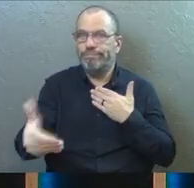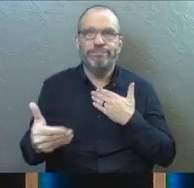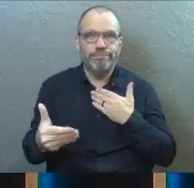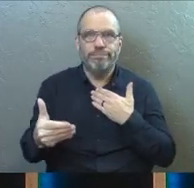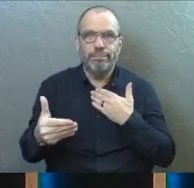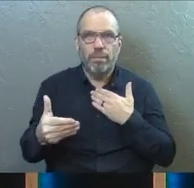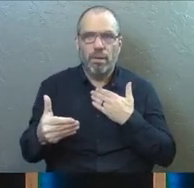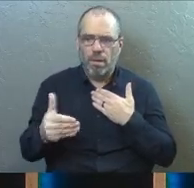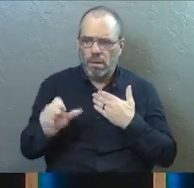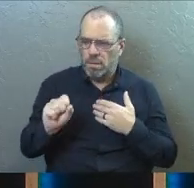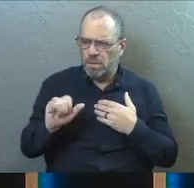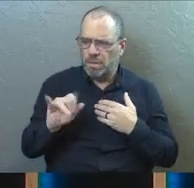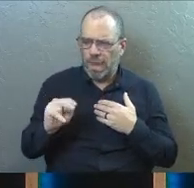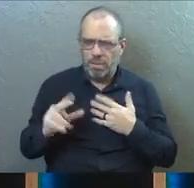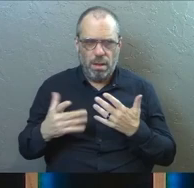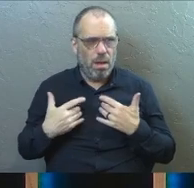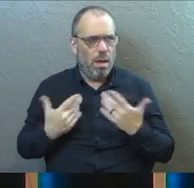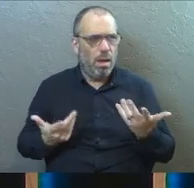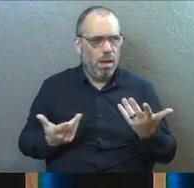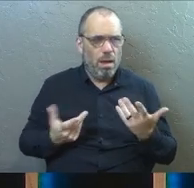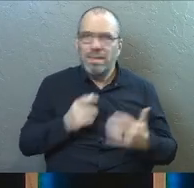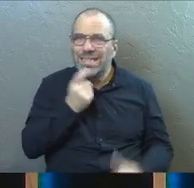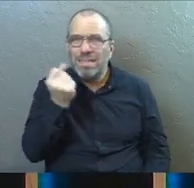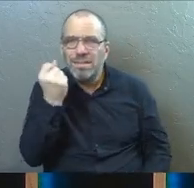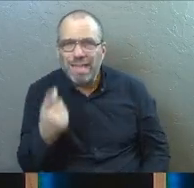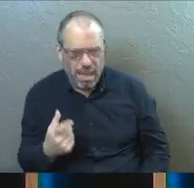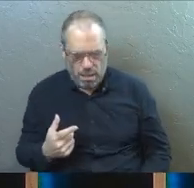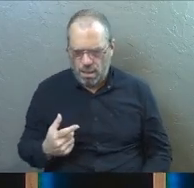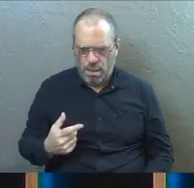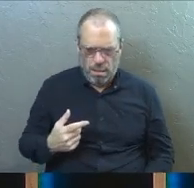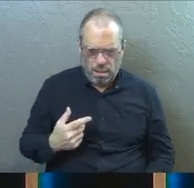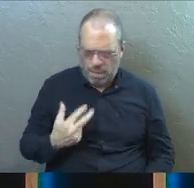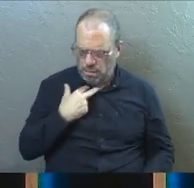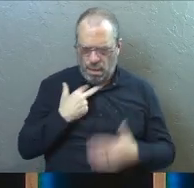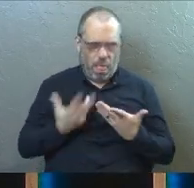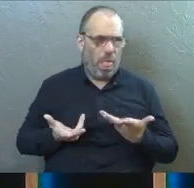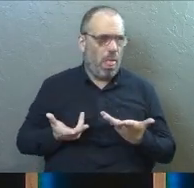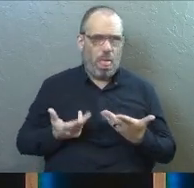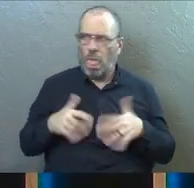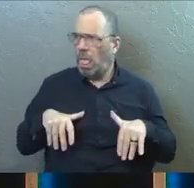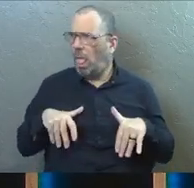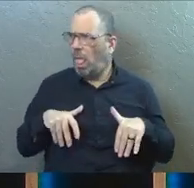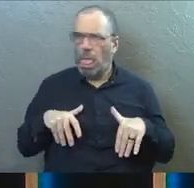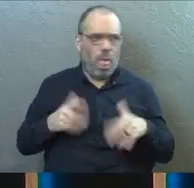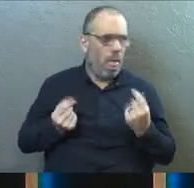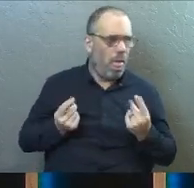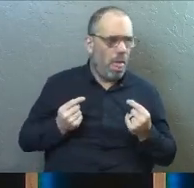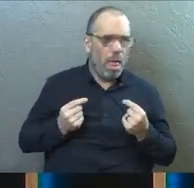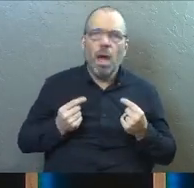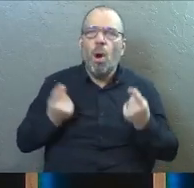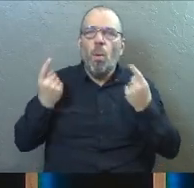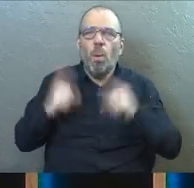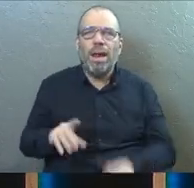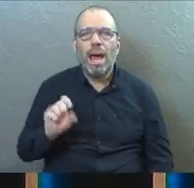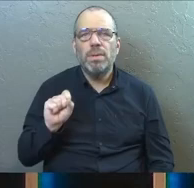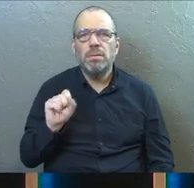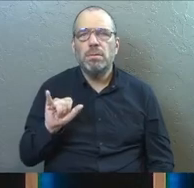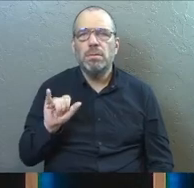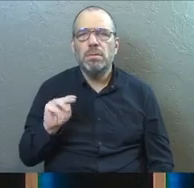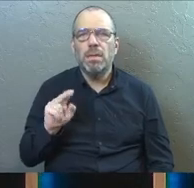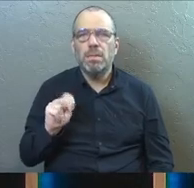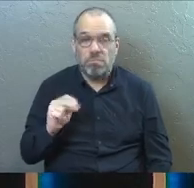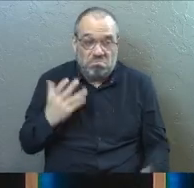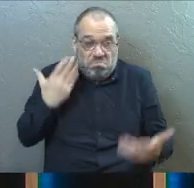And you're looking at this guy and he's like, he doesn't get it. And he's stuck in the past, right? What happened to him?